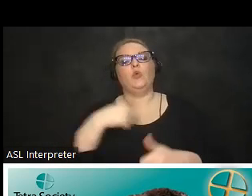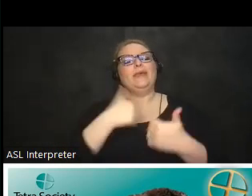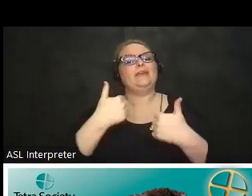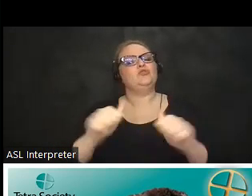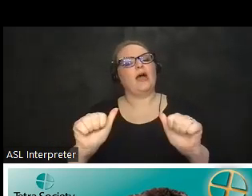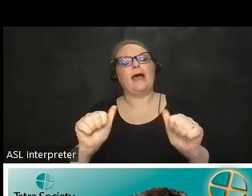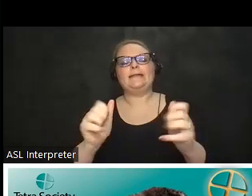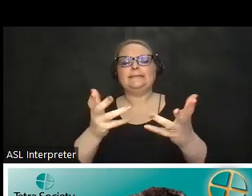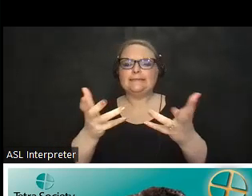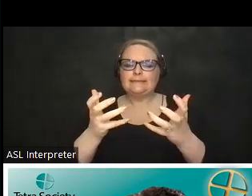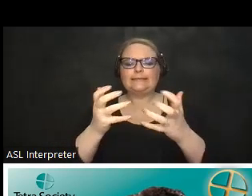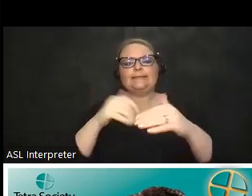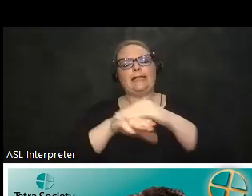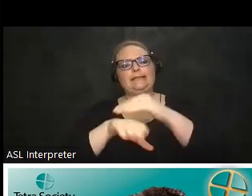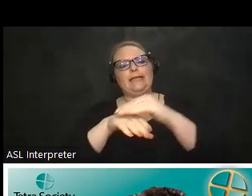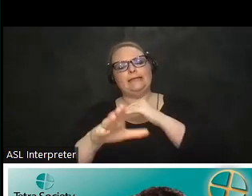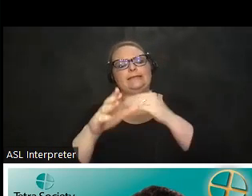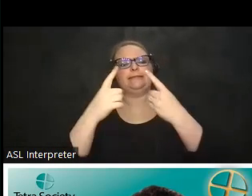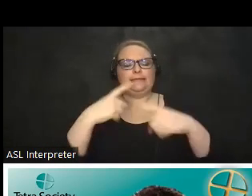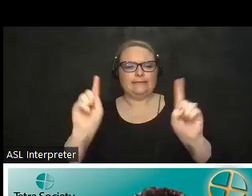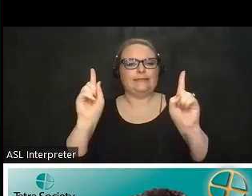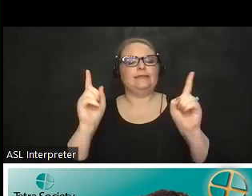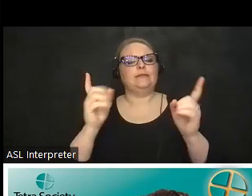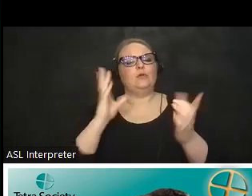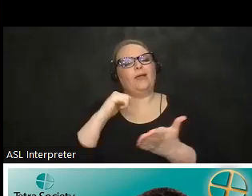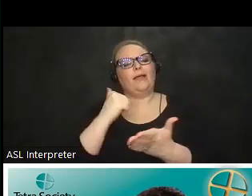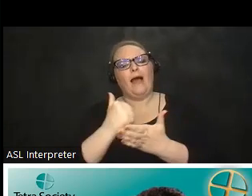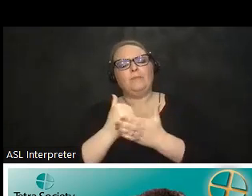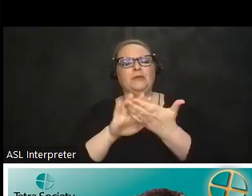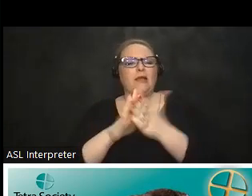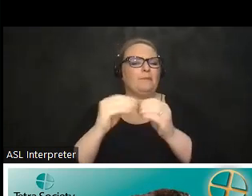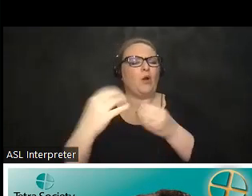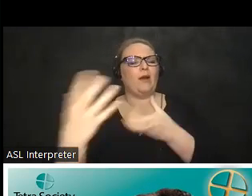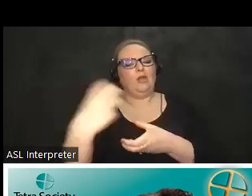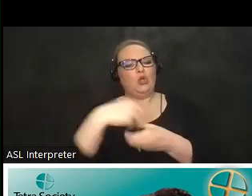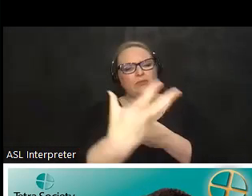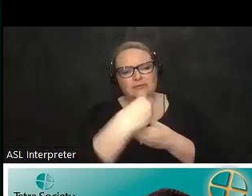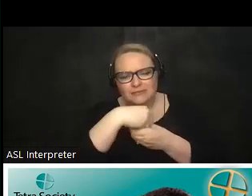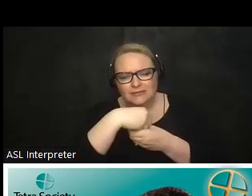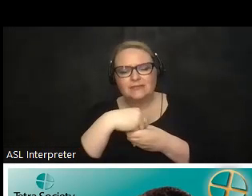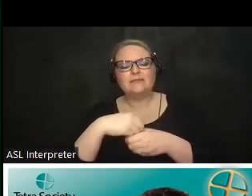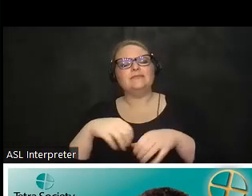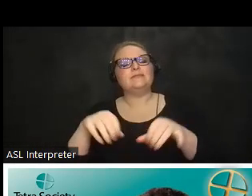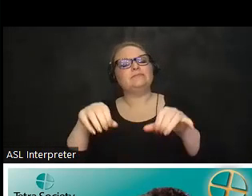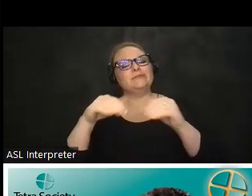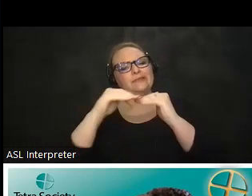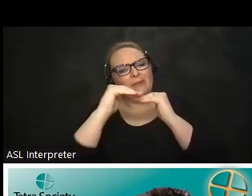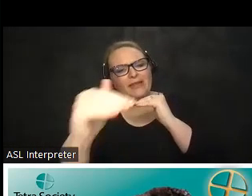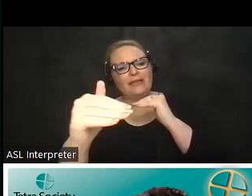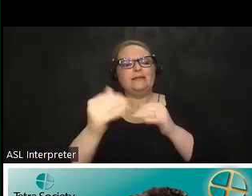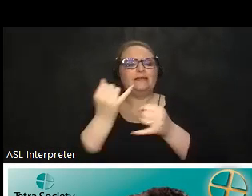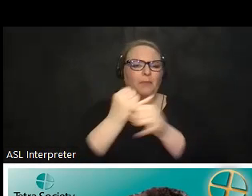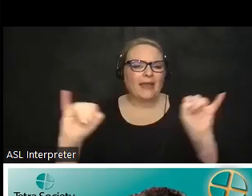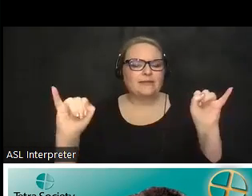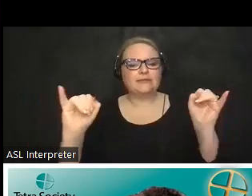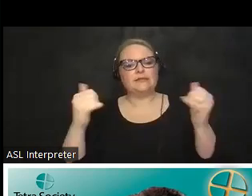everything accessible and to help with the uh inclusivity with visibility with independence and we just try to make the